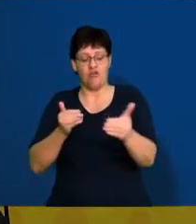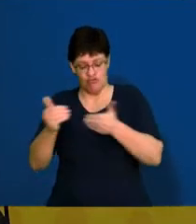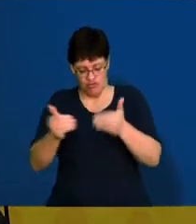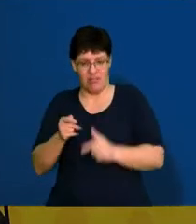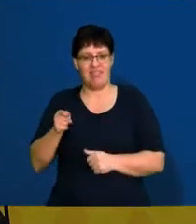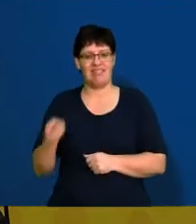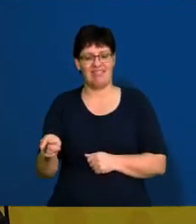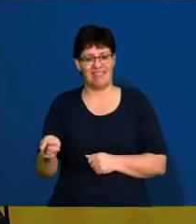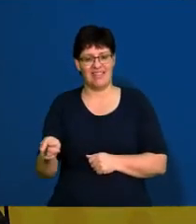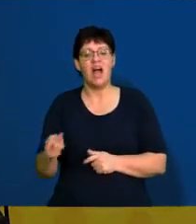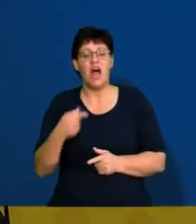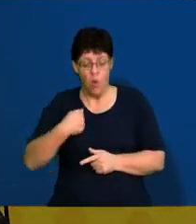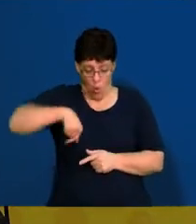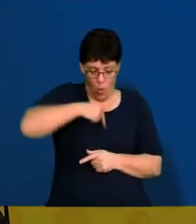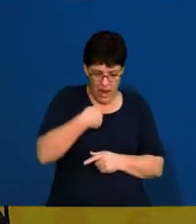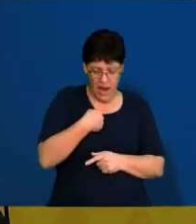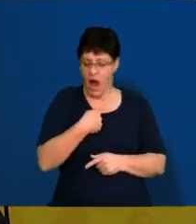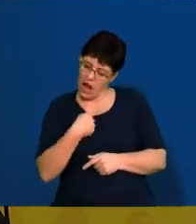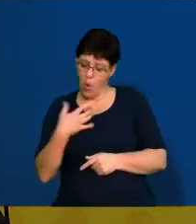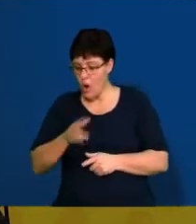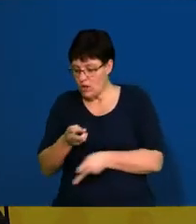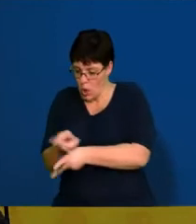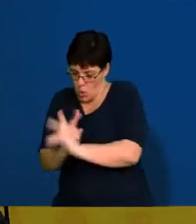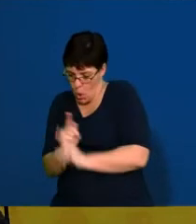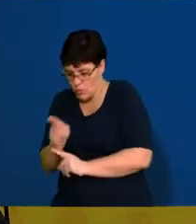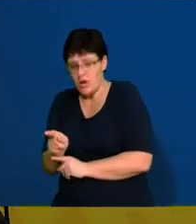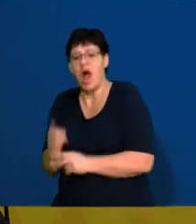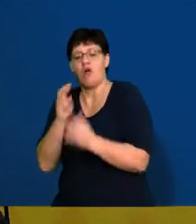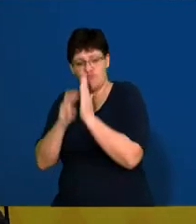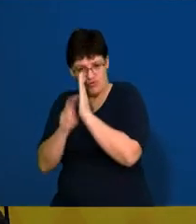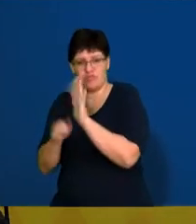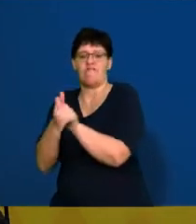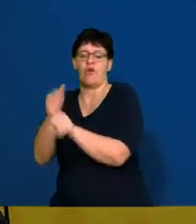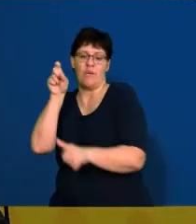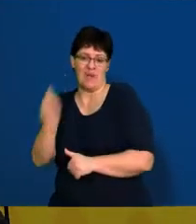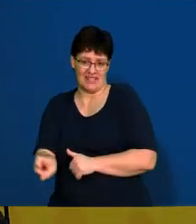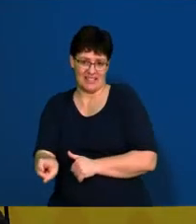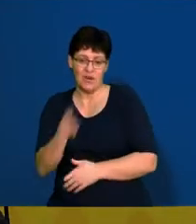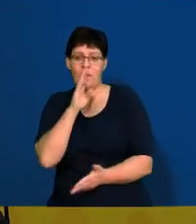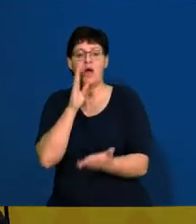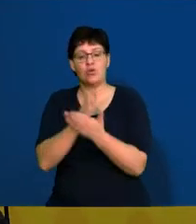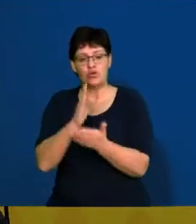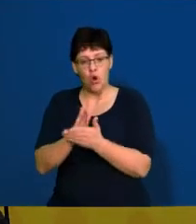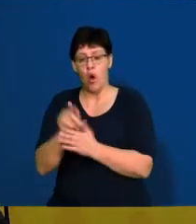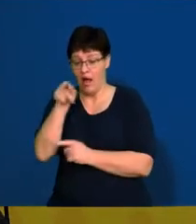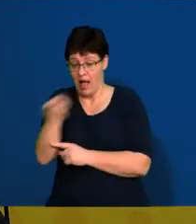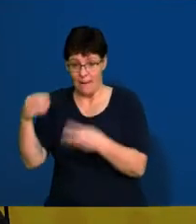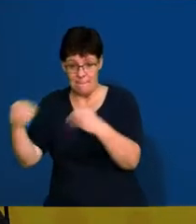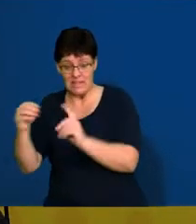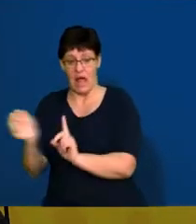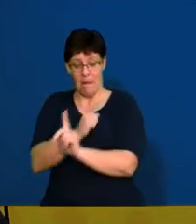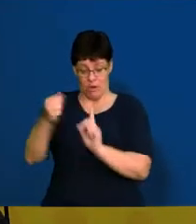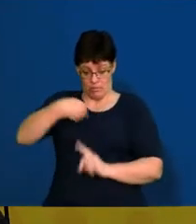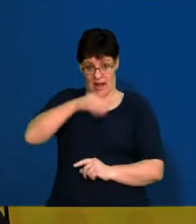It regulates how we can take out debt and ensures that people don't get taken advantage of. So